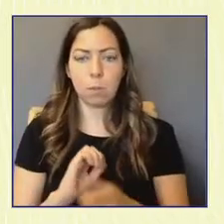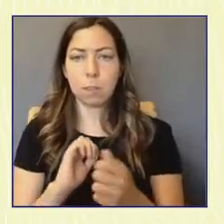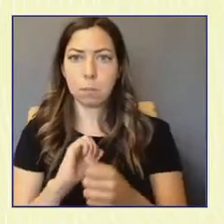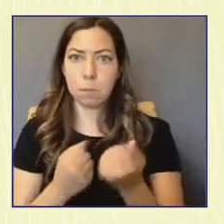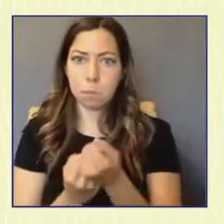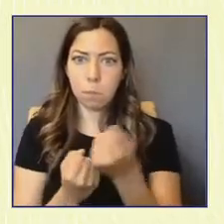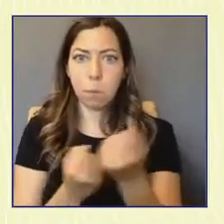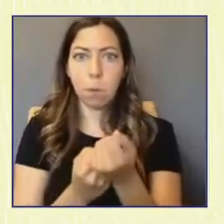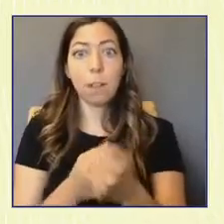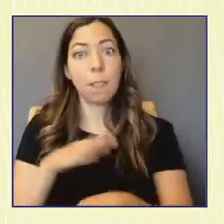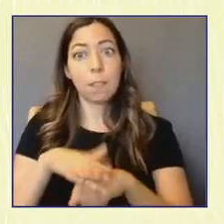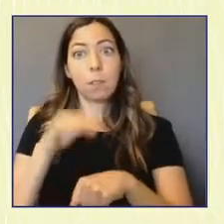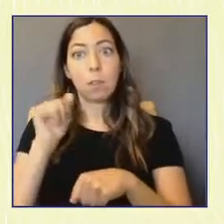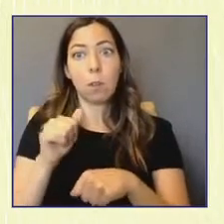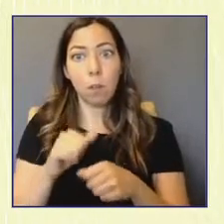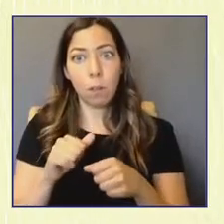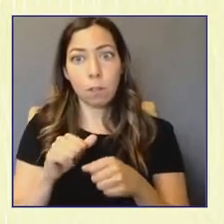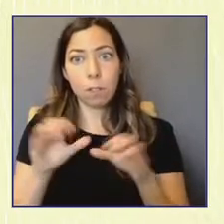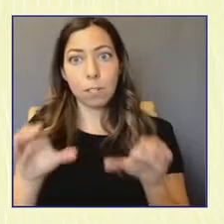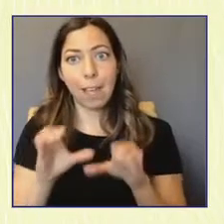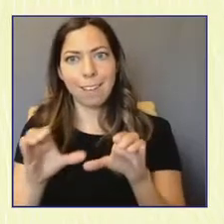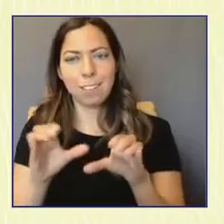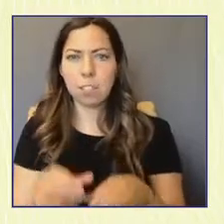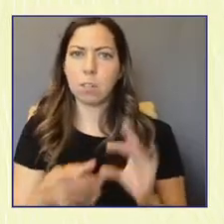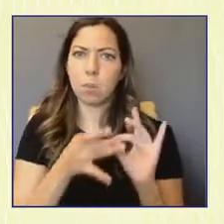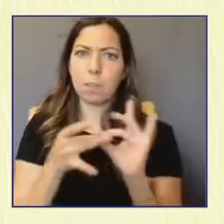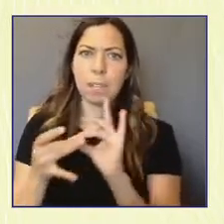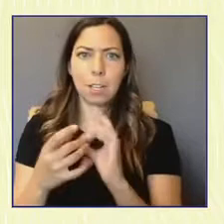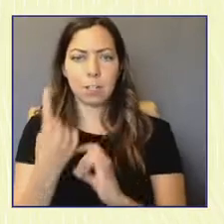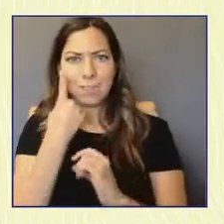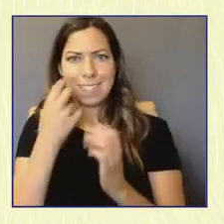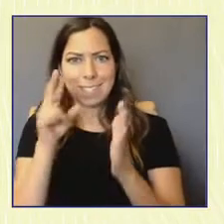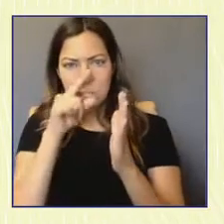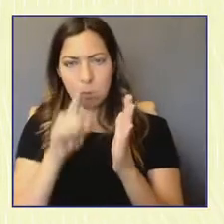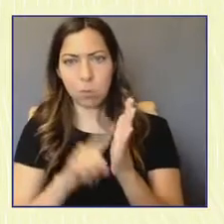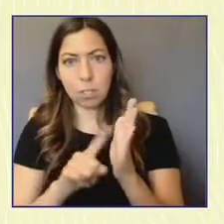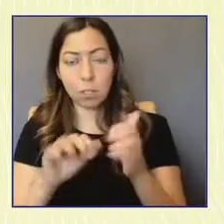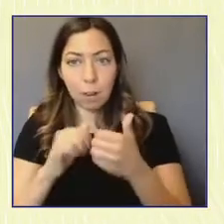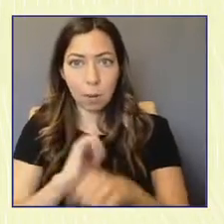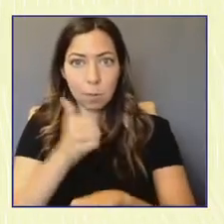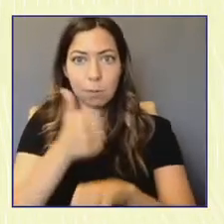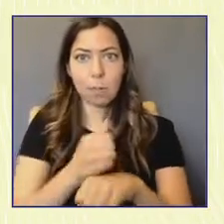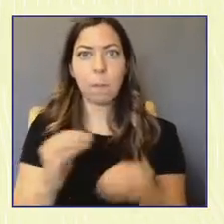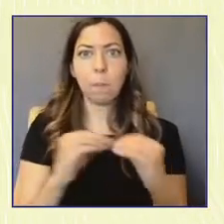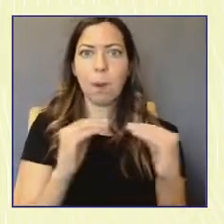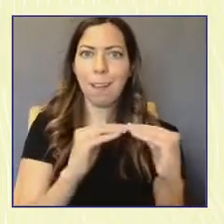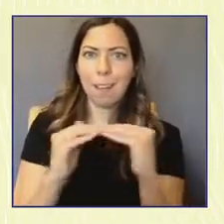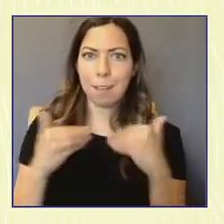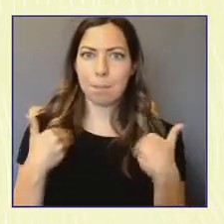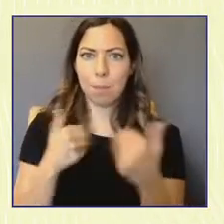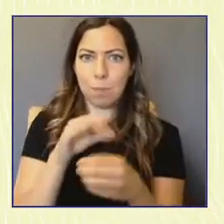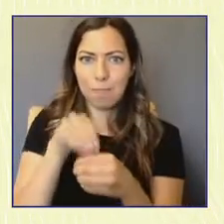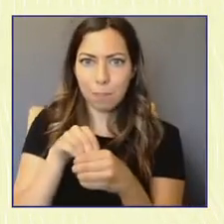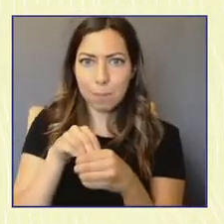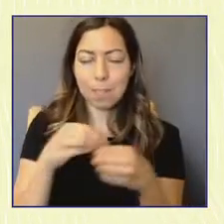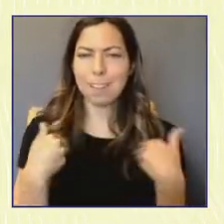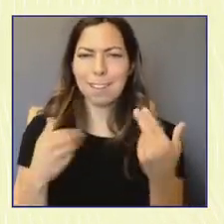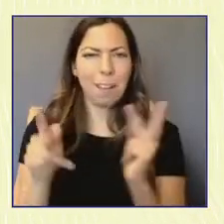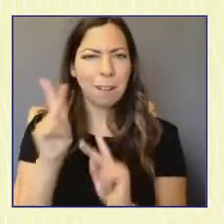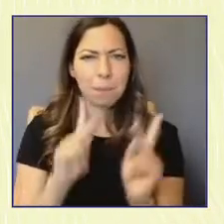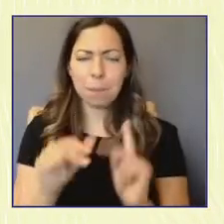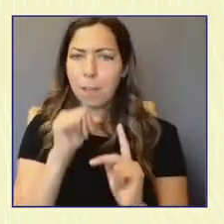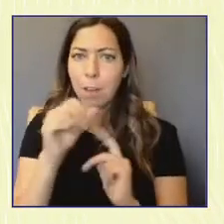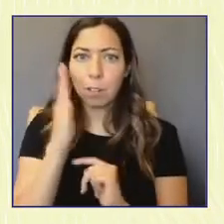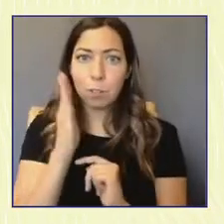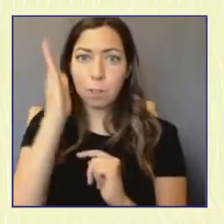are based on the latest research about how to promote greater and more equitable youth participation. Young people aren't just the future of